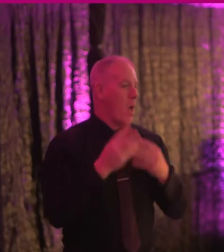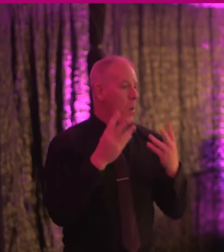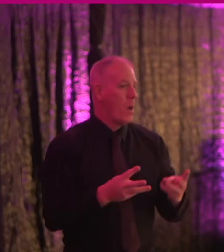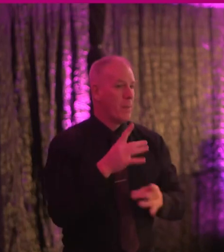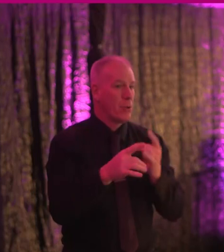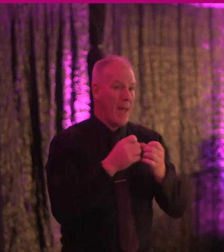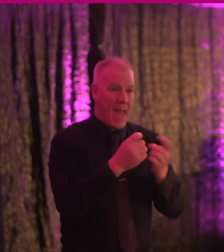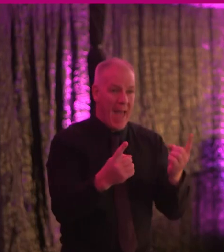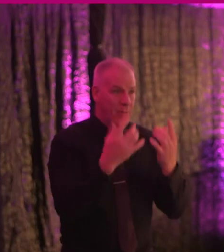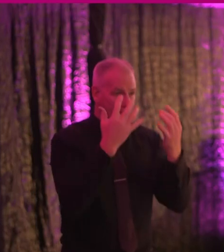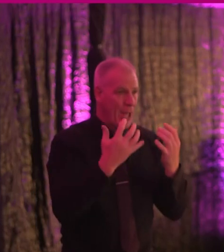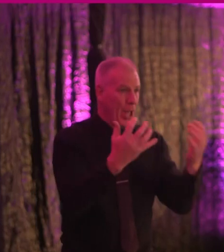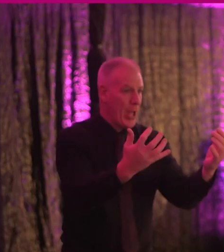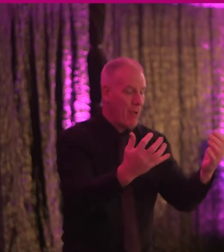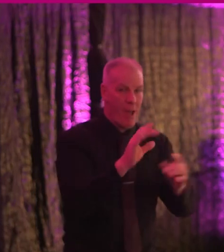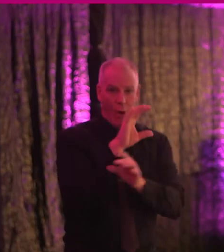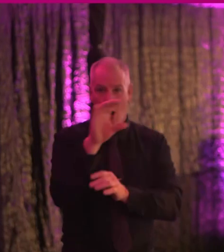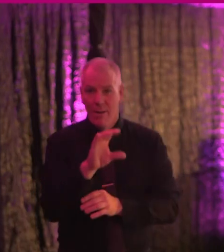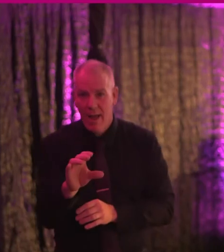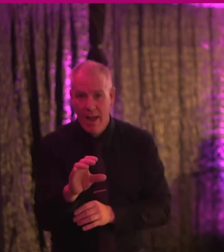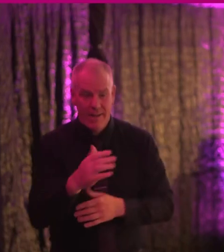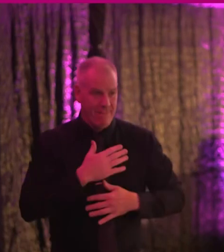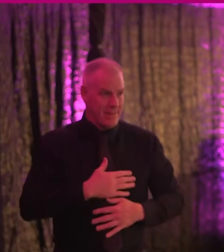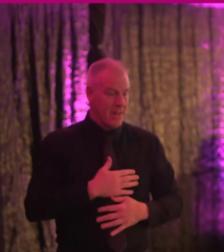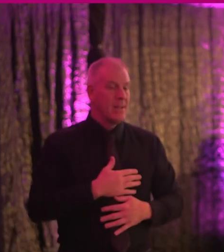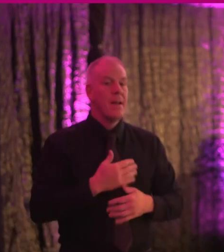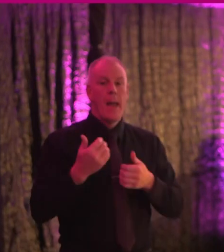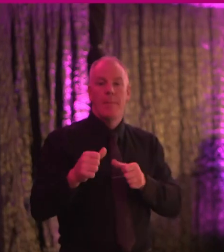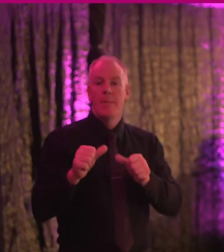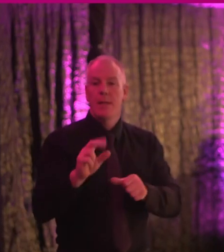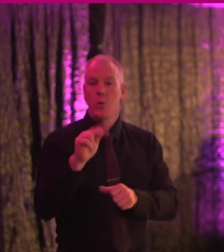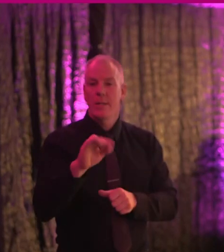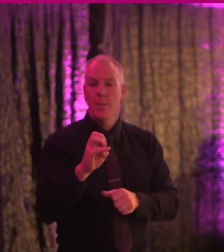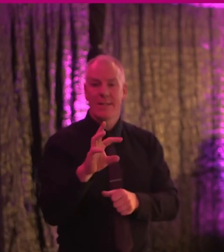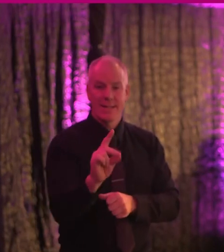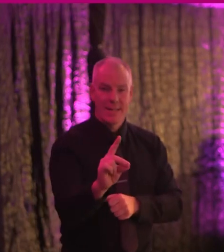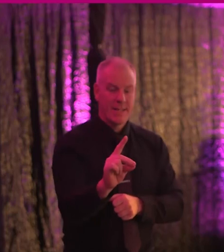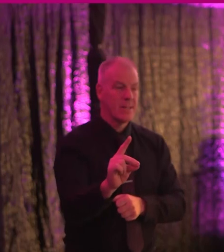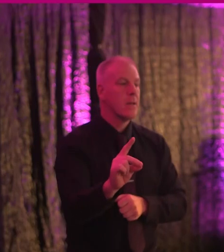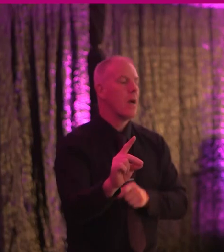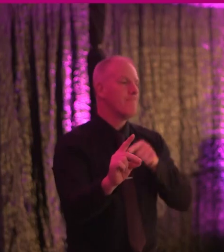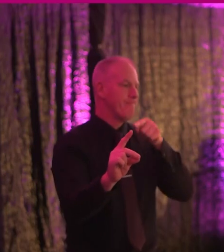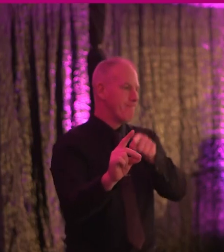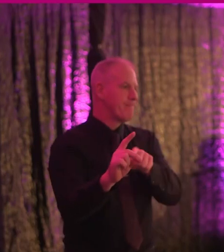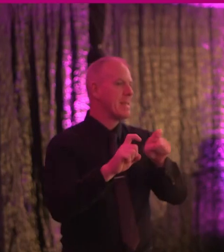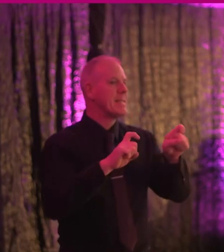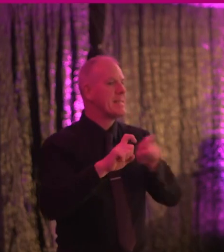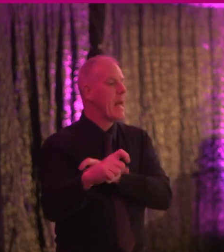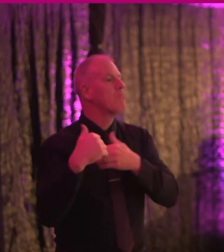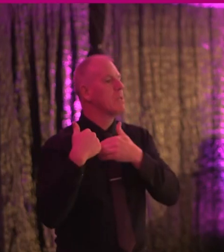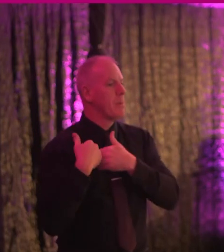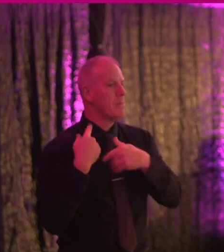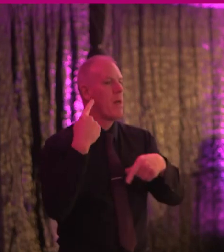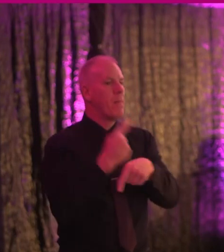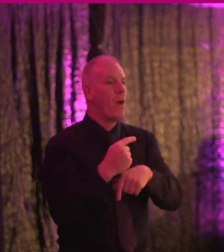attendance and online and in person that the implementation of the UNCRPD very much remains the responsibility